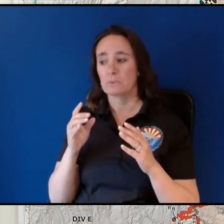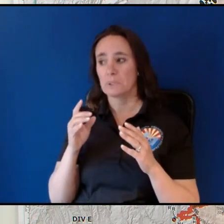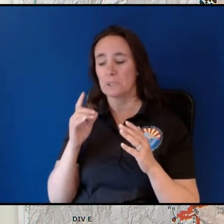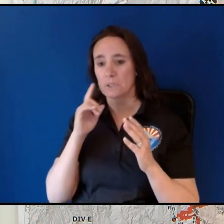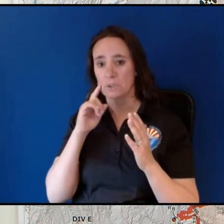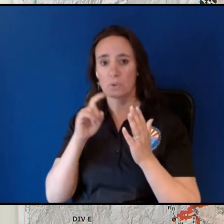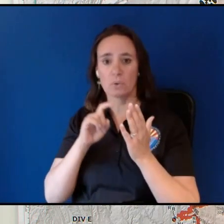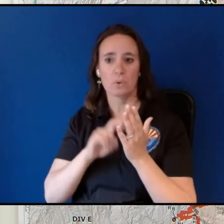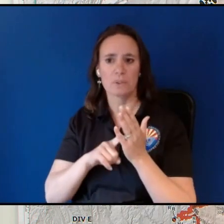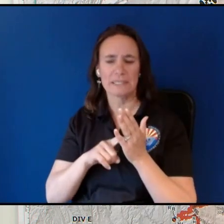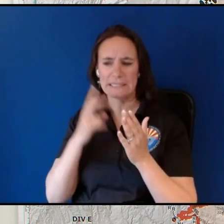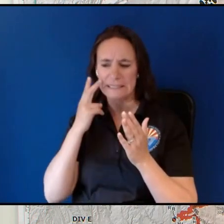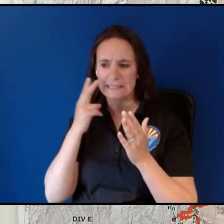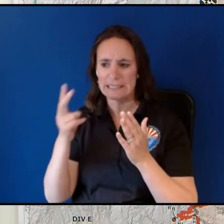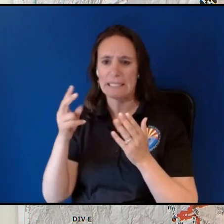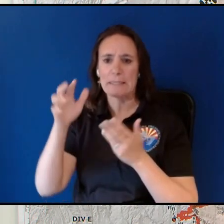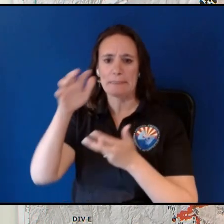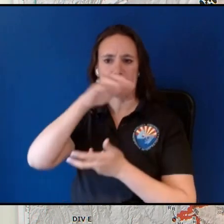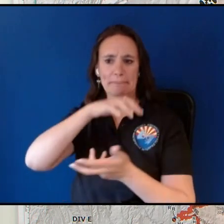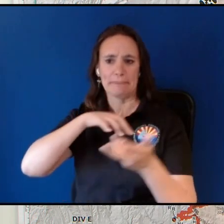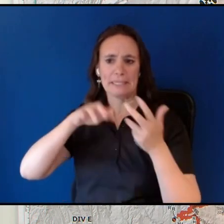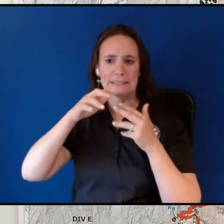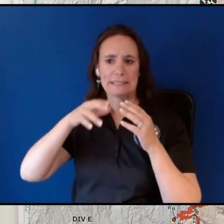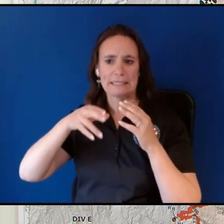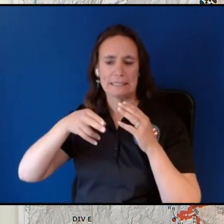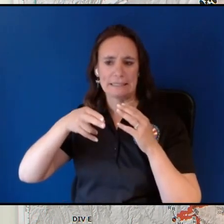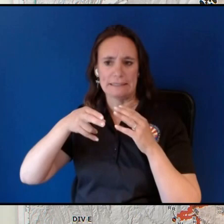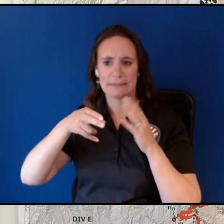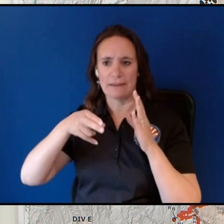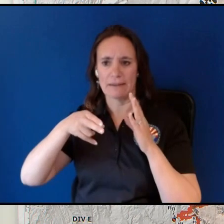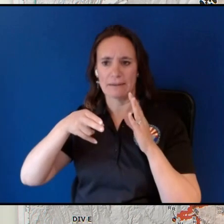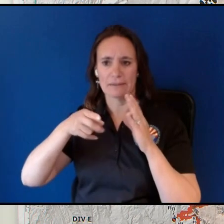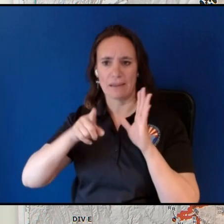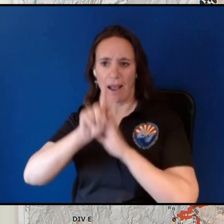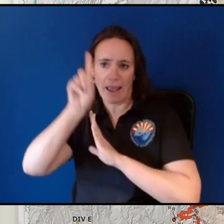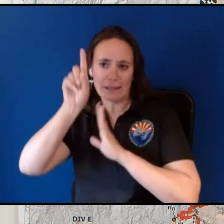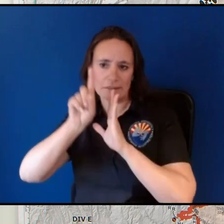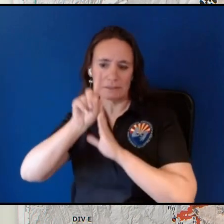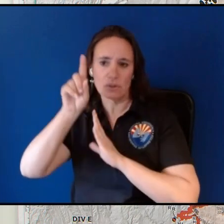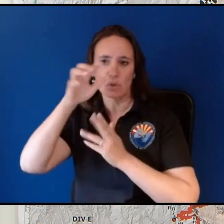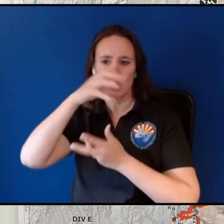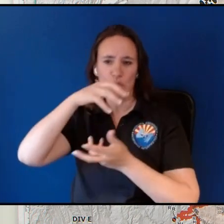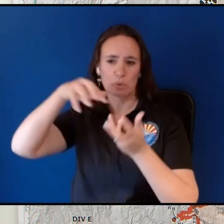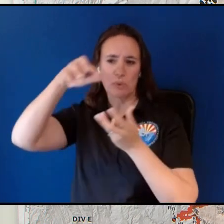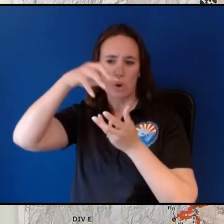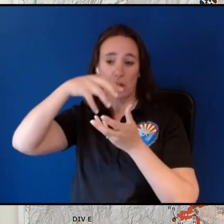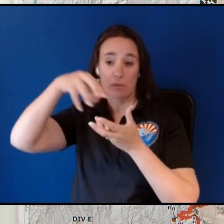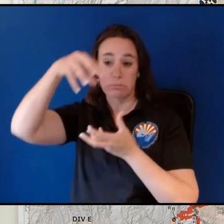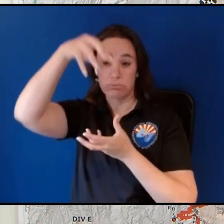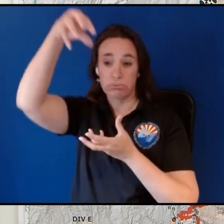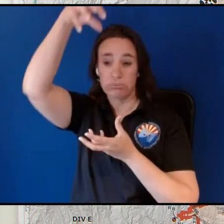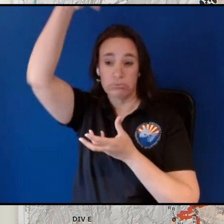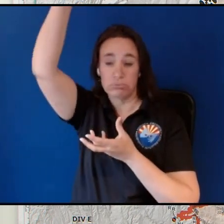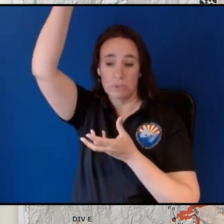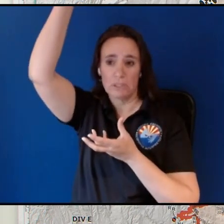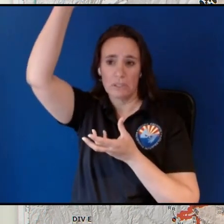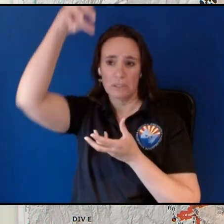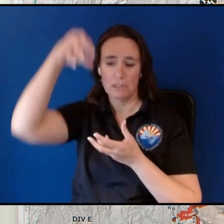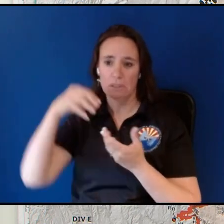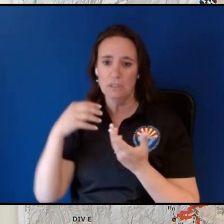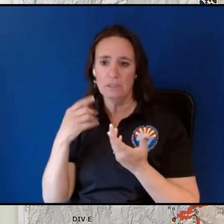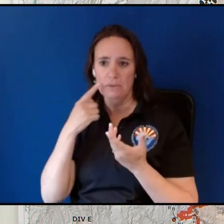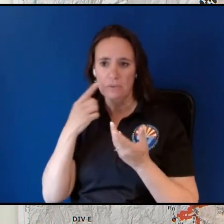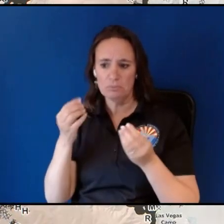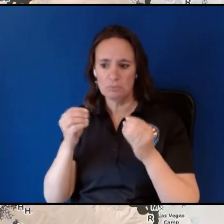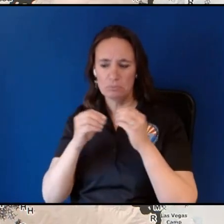height at which smoke is able to rise in the atmosphere so as we get a little bit more unstable and as we get a little bit warmer near